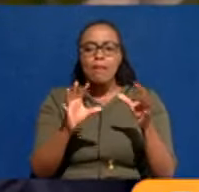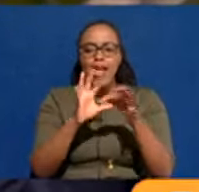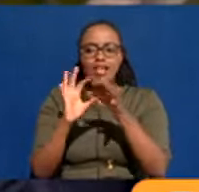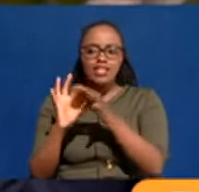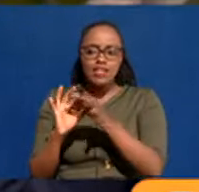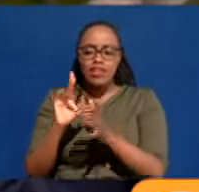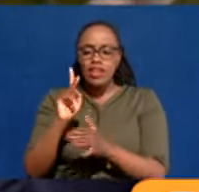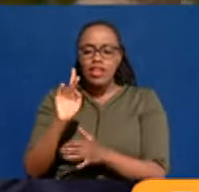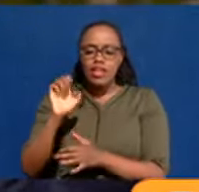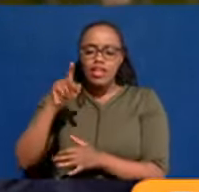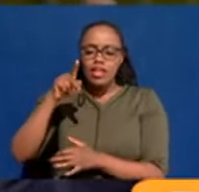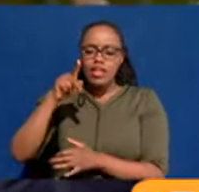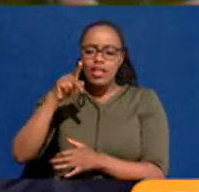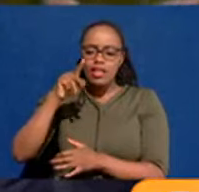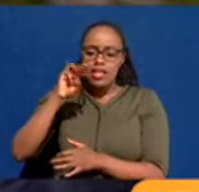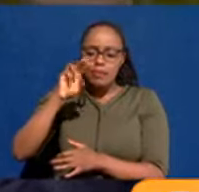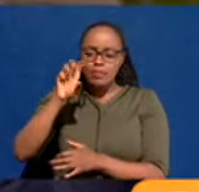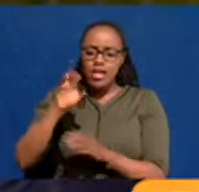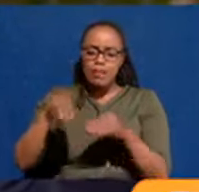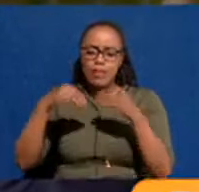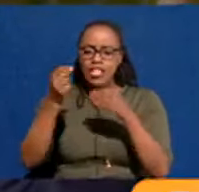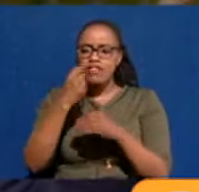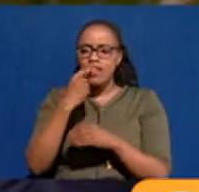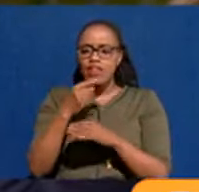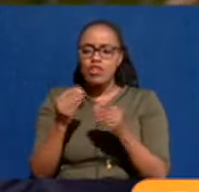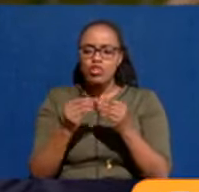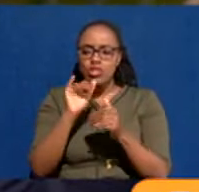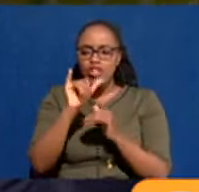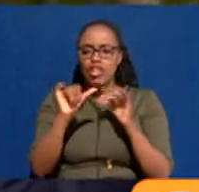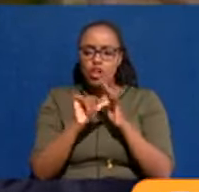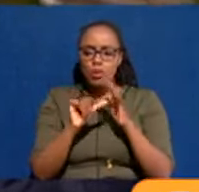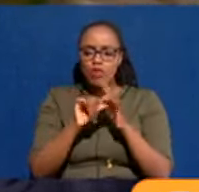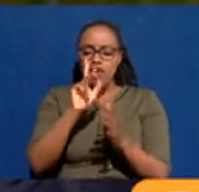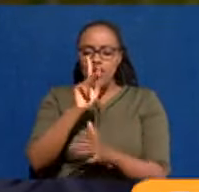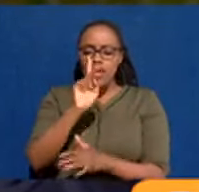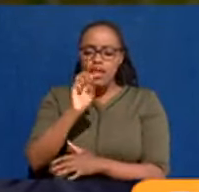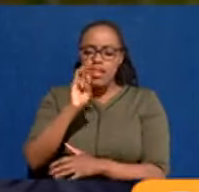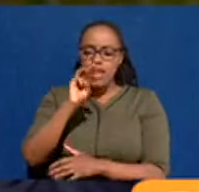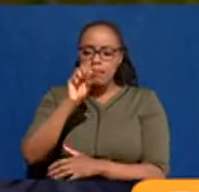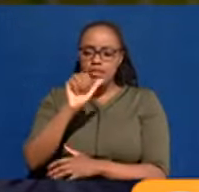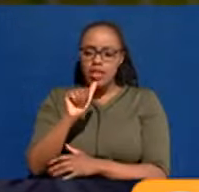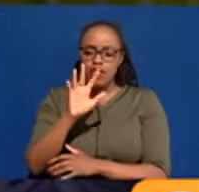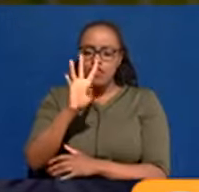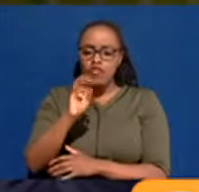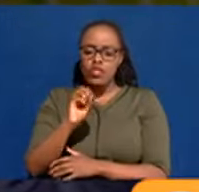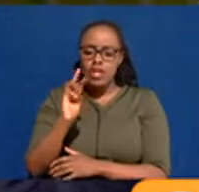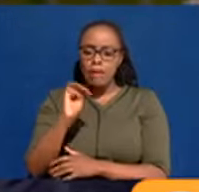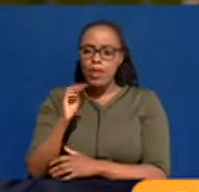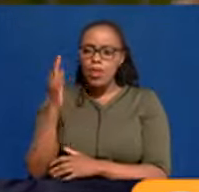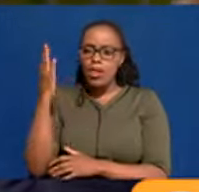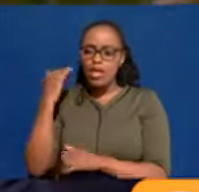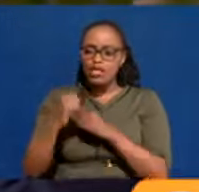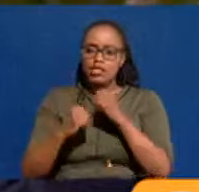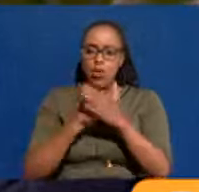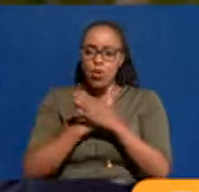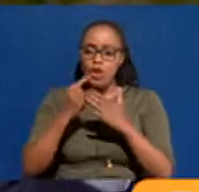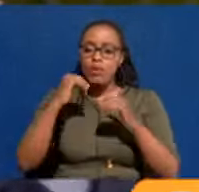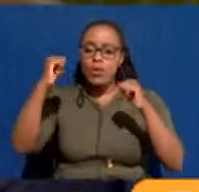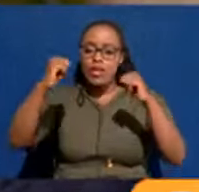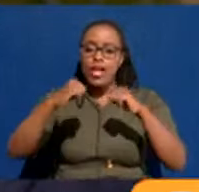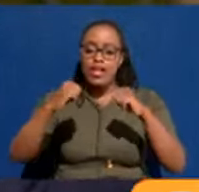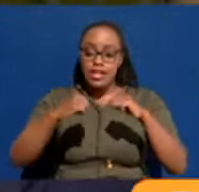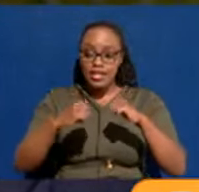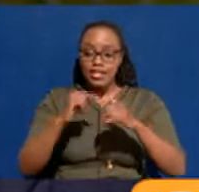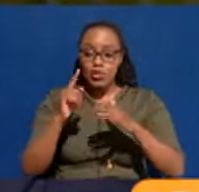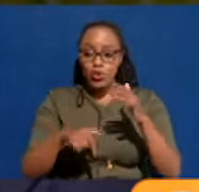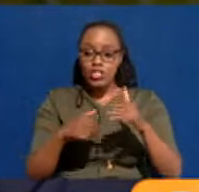KEMSA has not been supplying us for a long time. We've sorted out the issues with the KEMSA. We paid them 40 million shillings last week, and we've agreed on a repayment plan